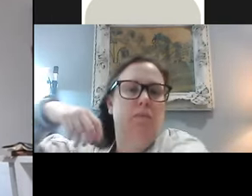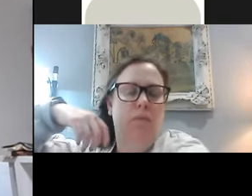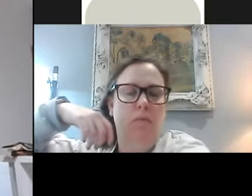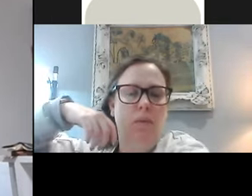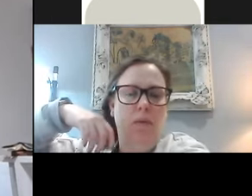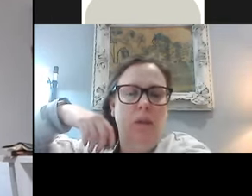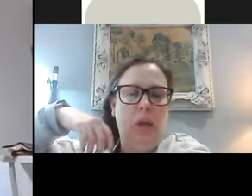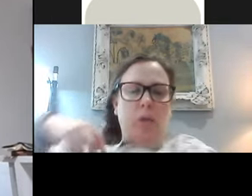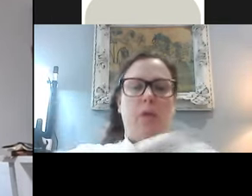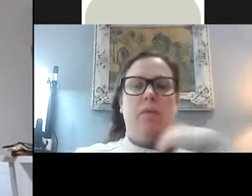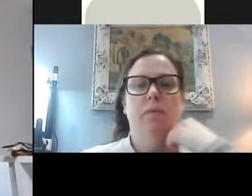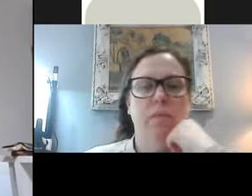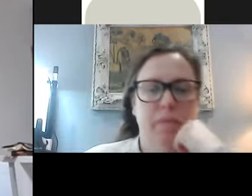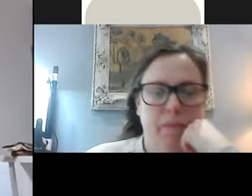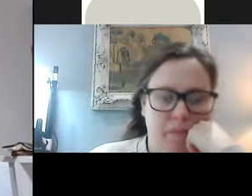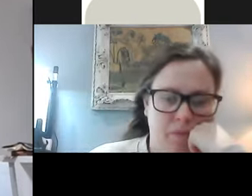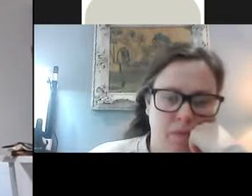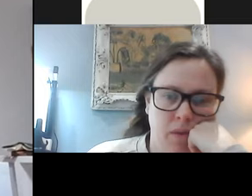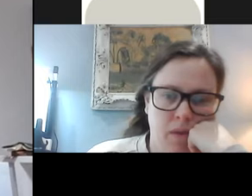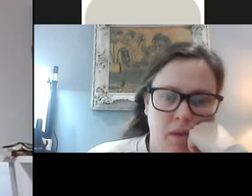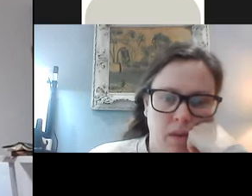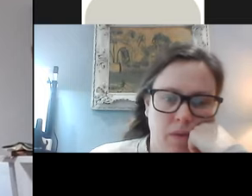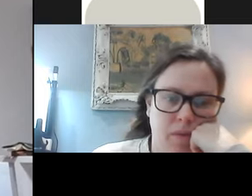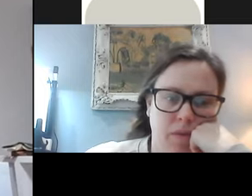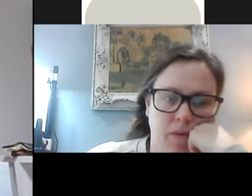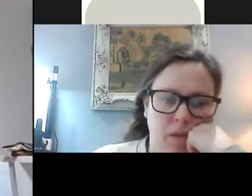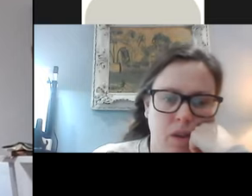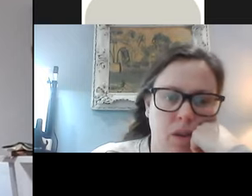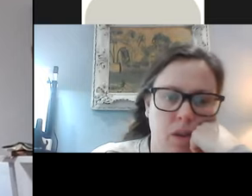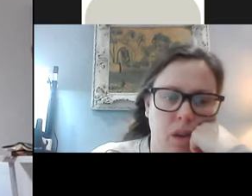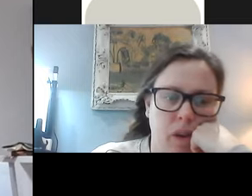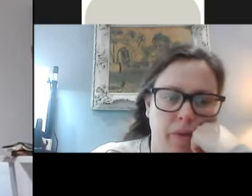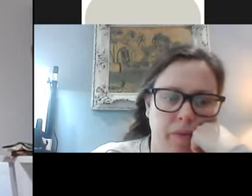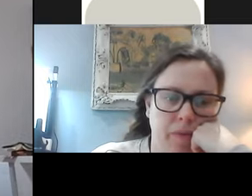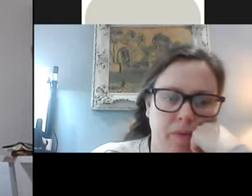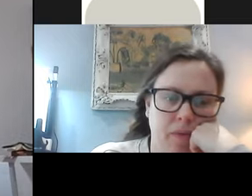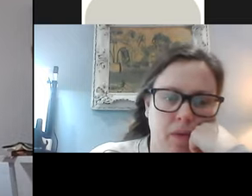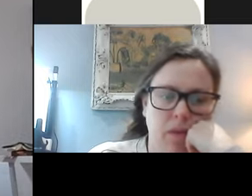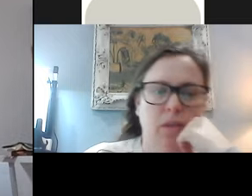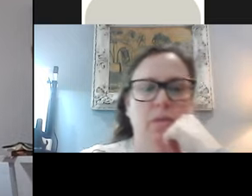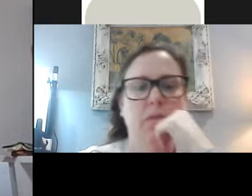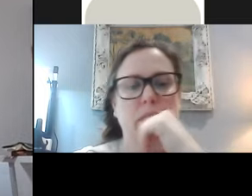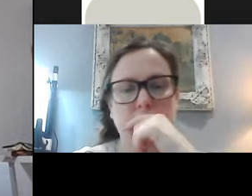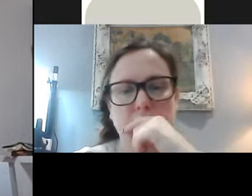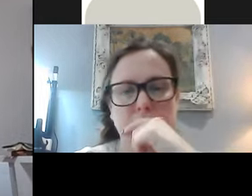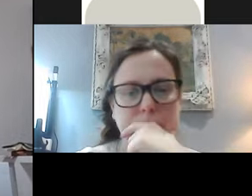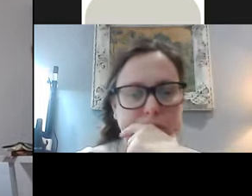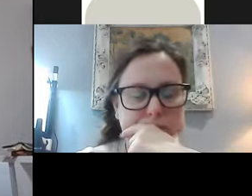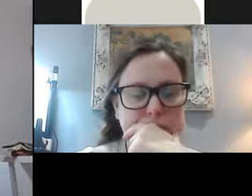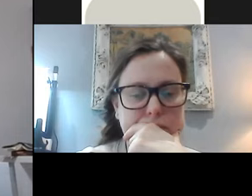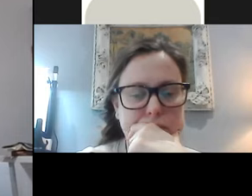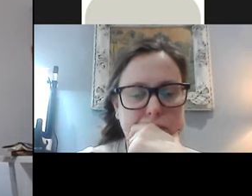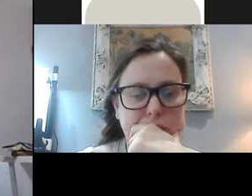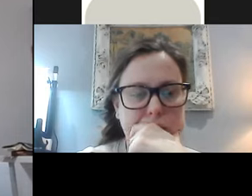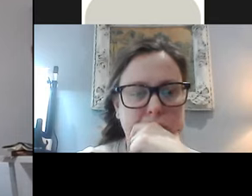challenges that this kind of program is a good match for. So as I said, it's not over specified. should focus on a real audience